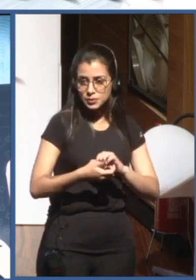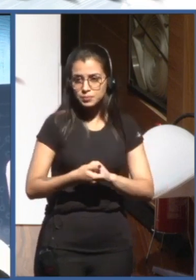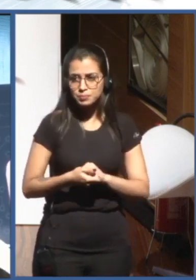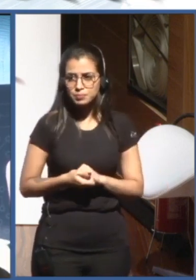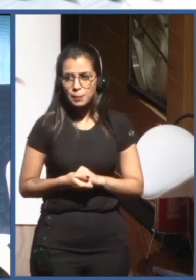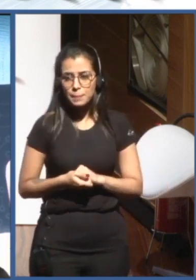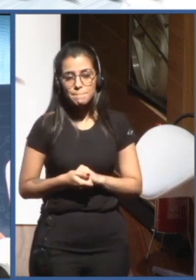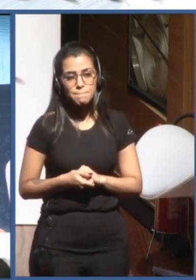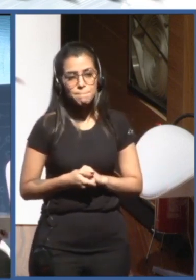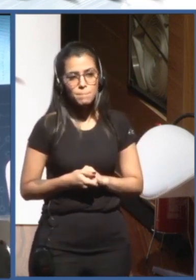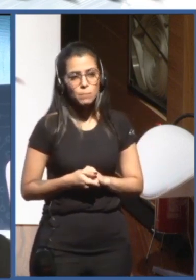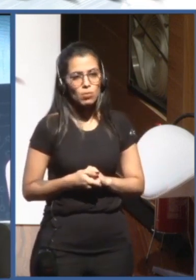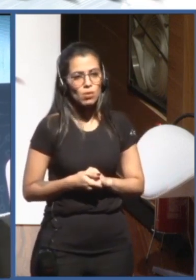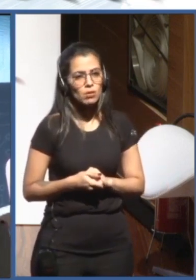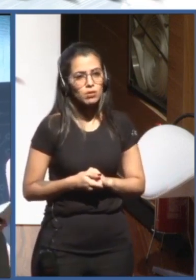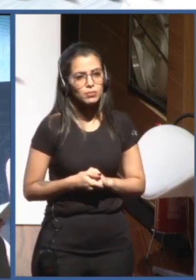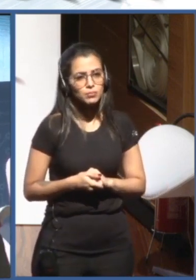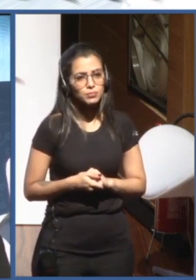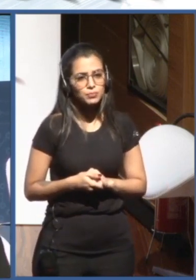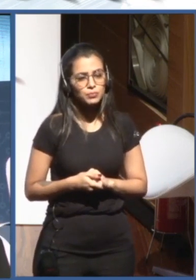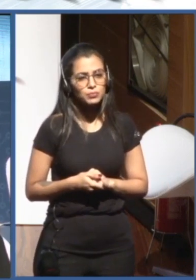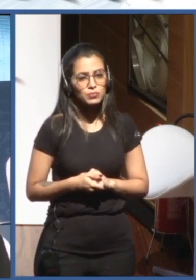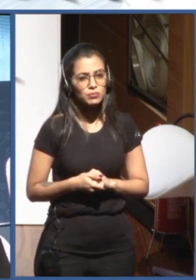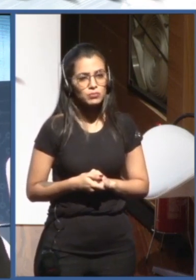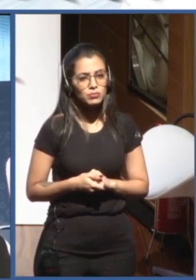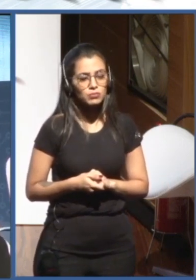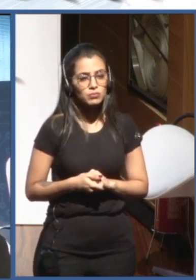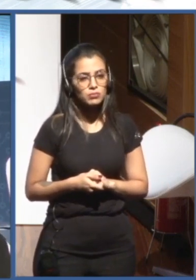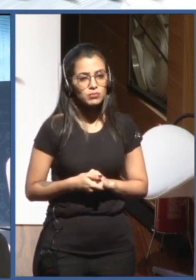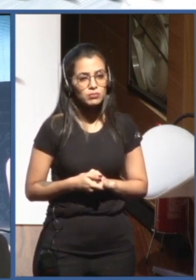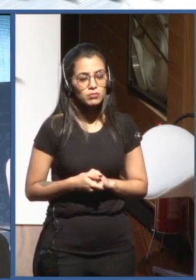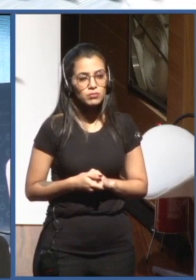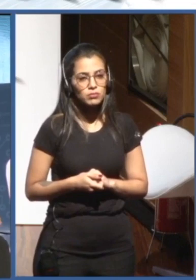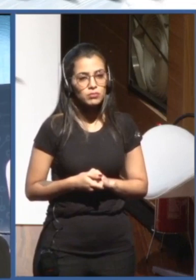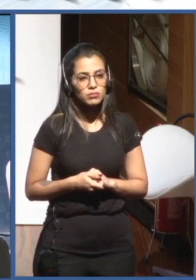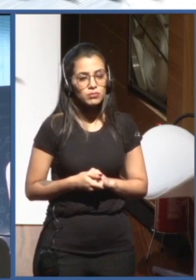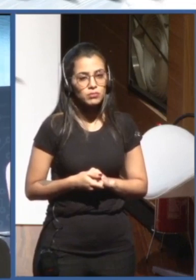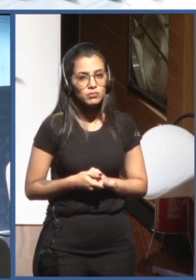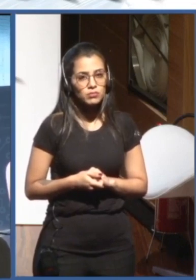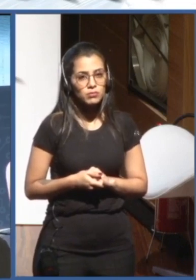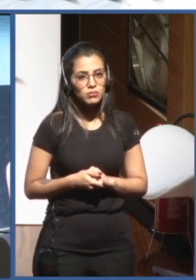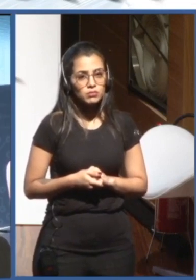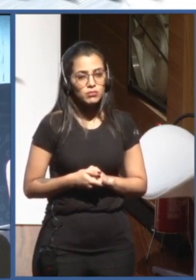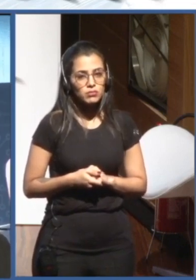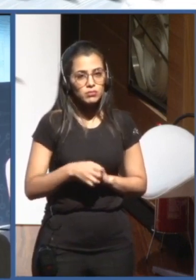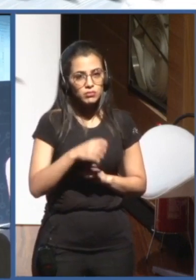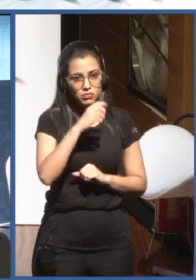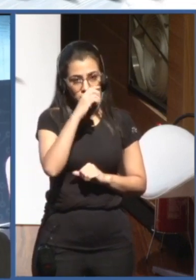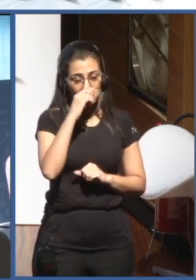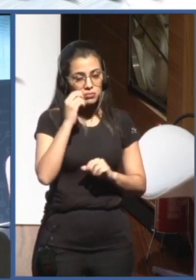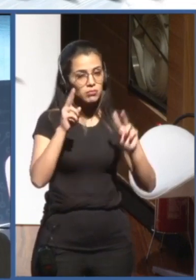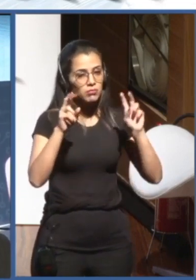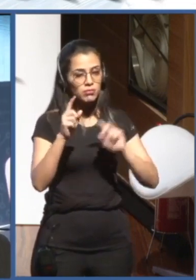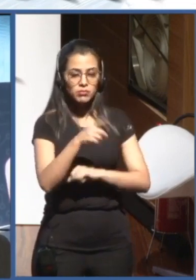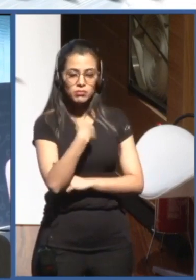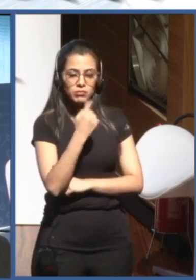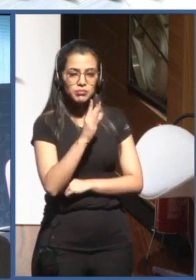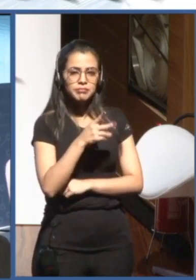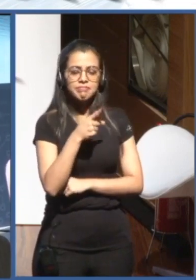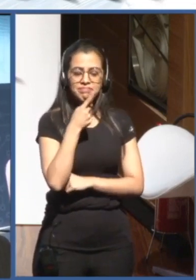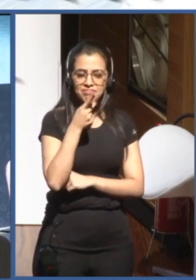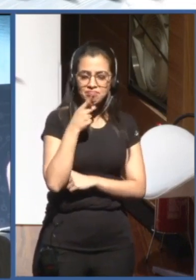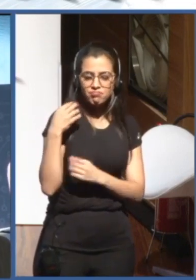ITU, you mentioned about the AI for Good Summit, but ITU has also several groups and work streams on AI,